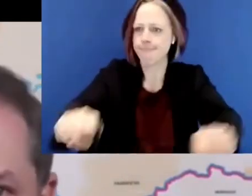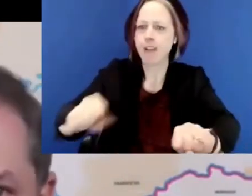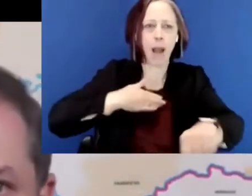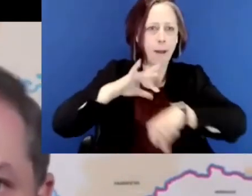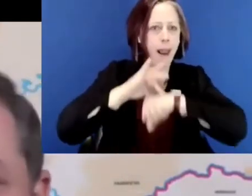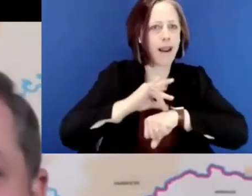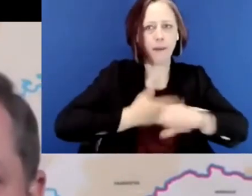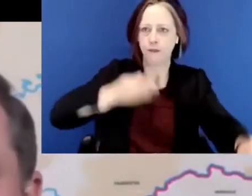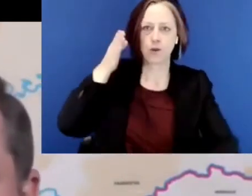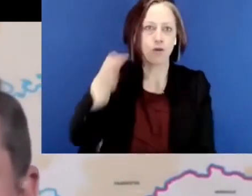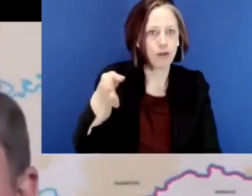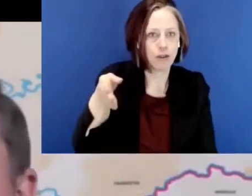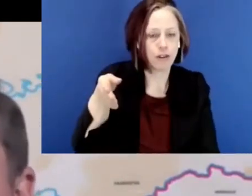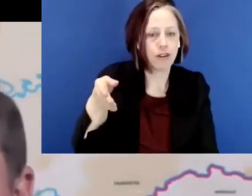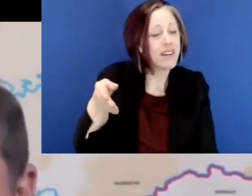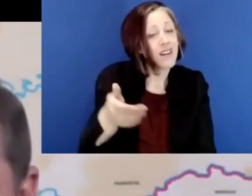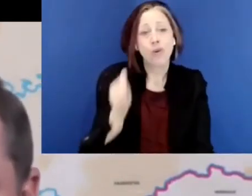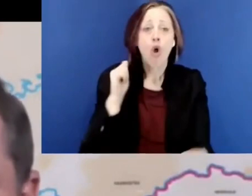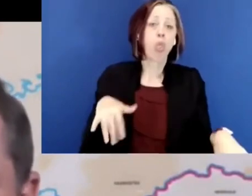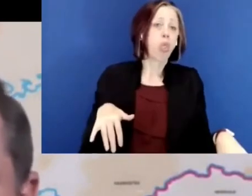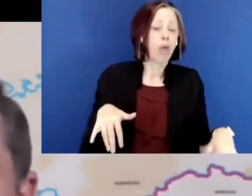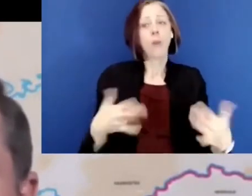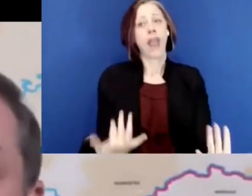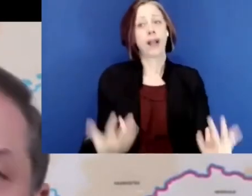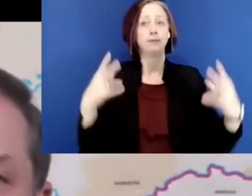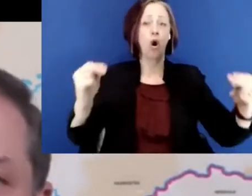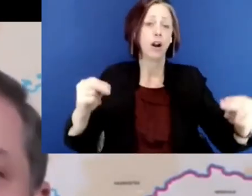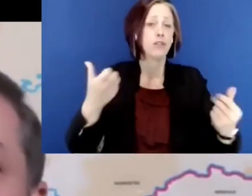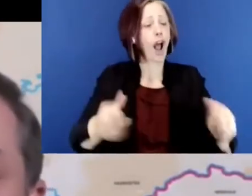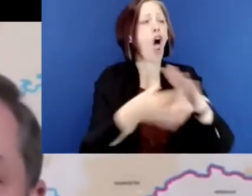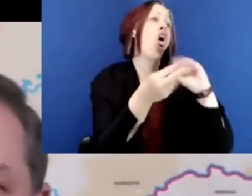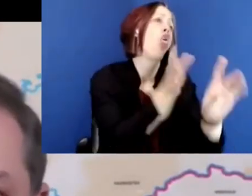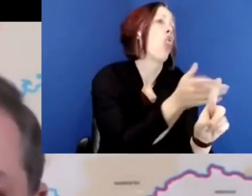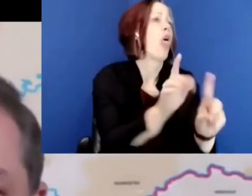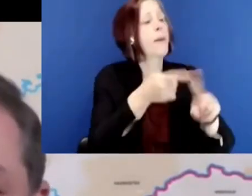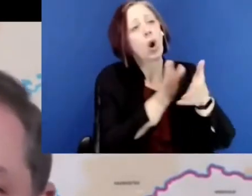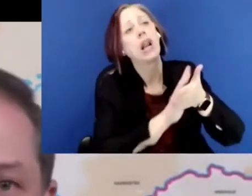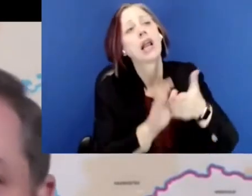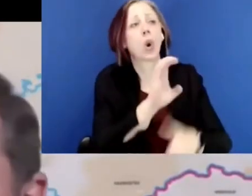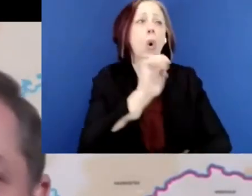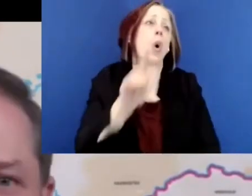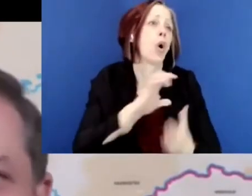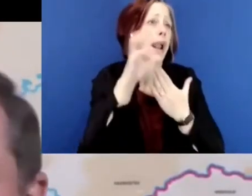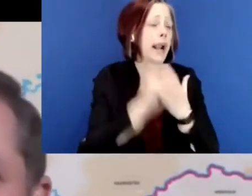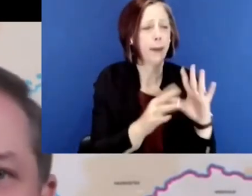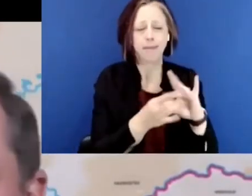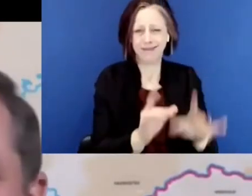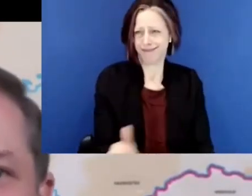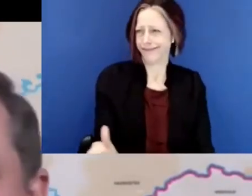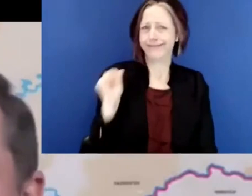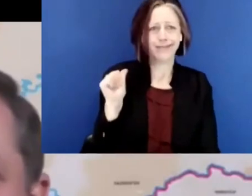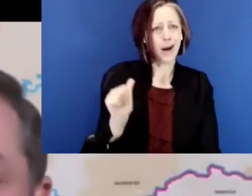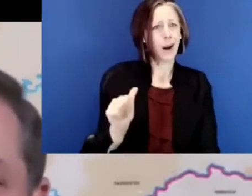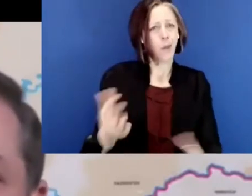already claiming this is their planet. This is their future. And they're not going to stand by idly while someone tries to talk to them about clean coal